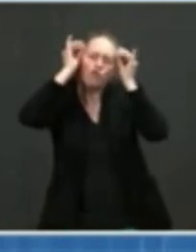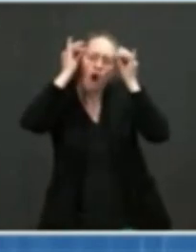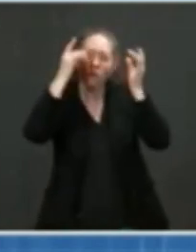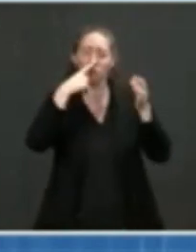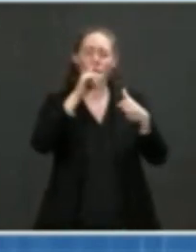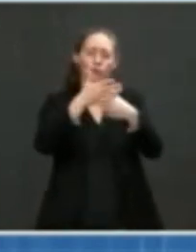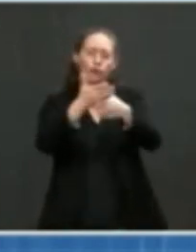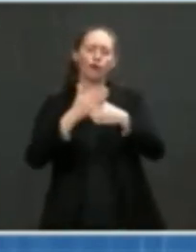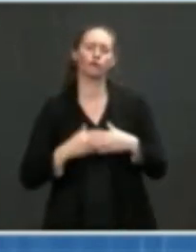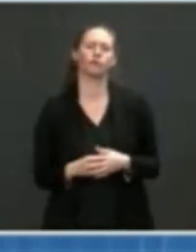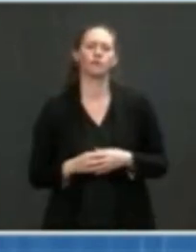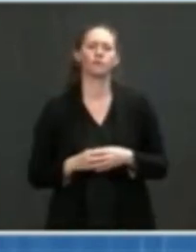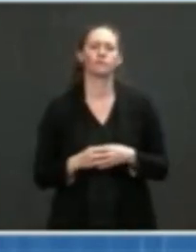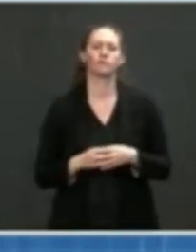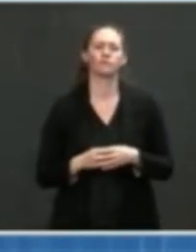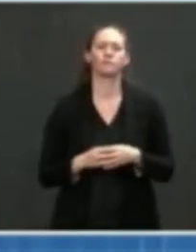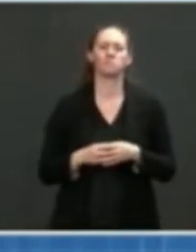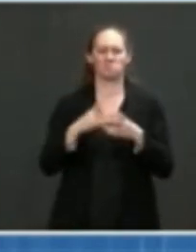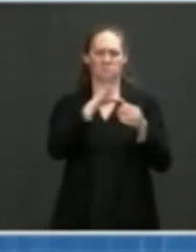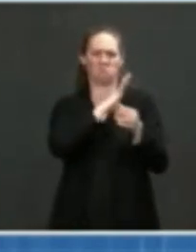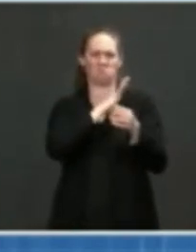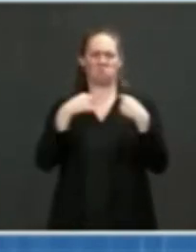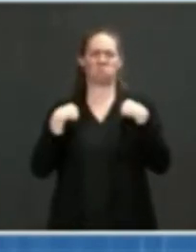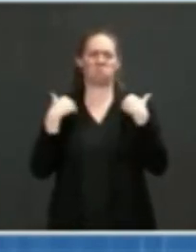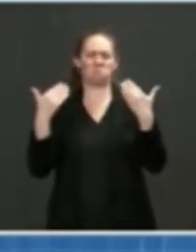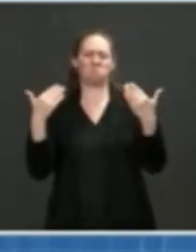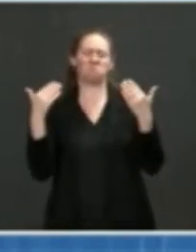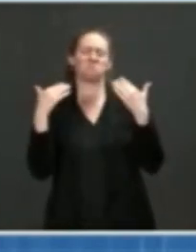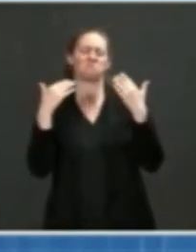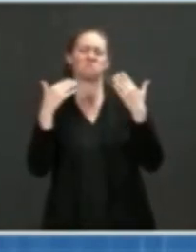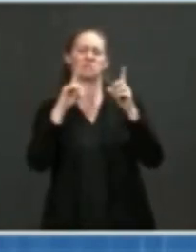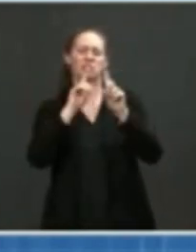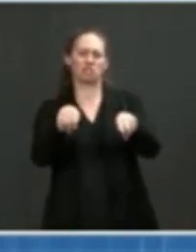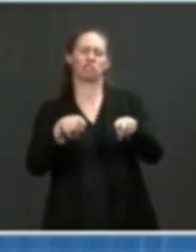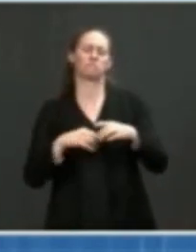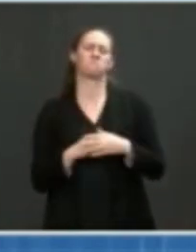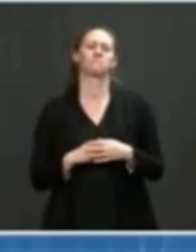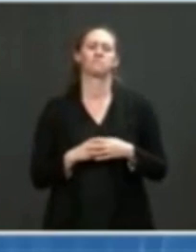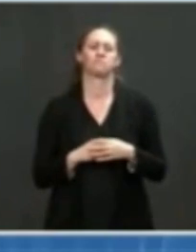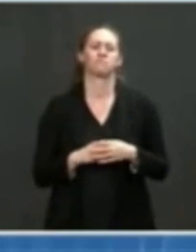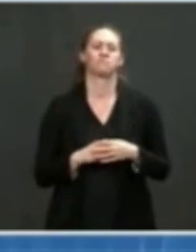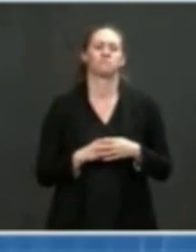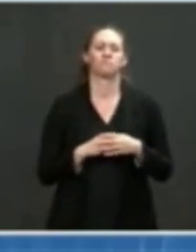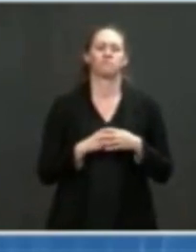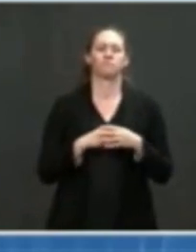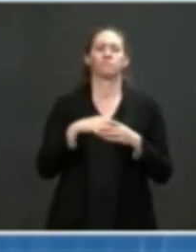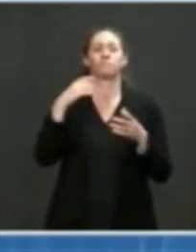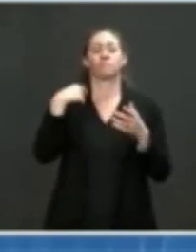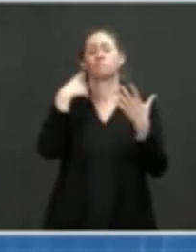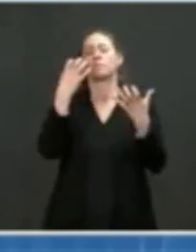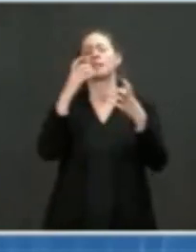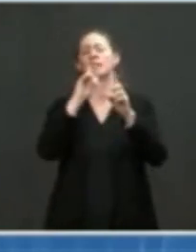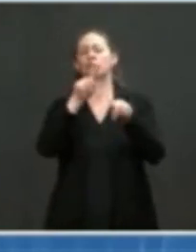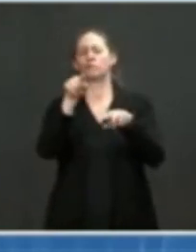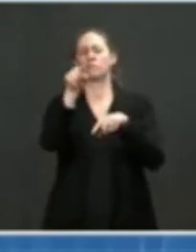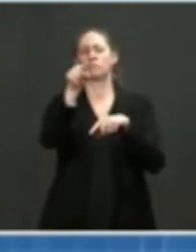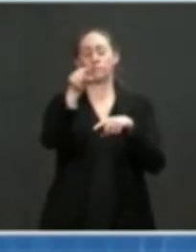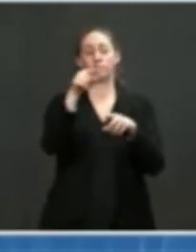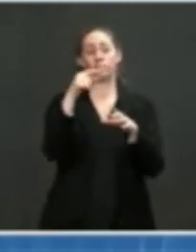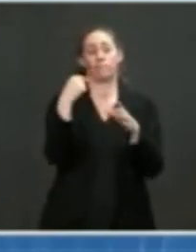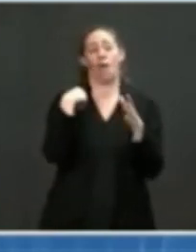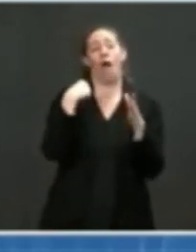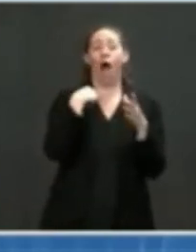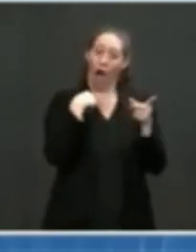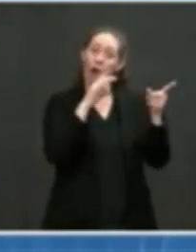Yeah. Caitlin, from what I gather from the press of what he said, he said